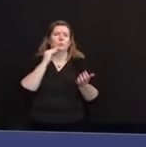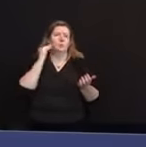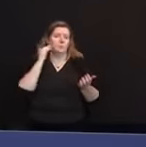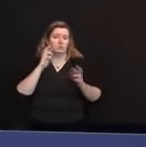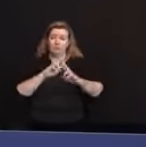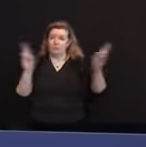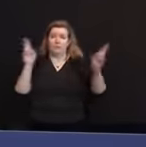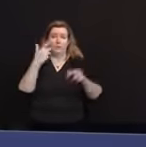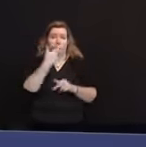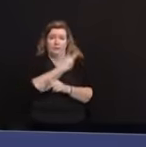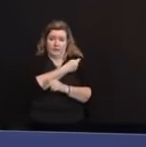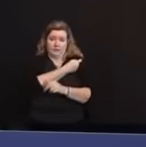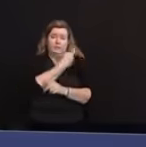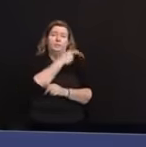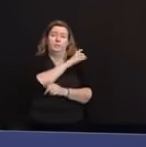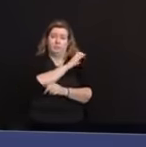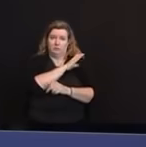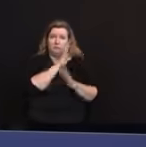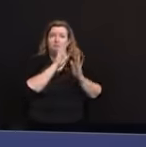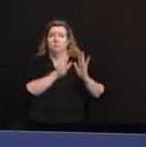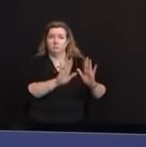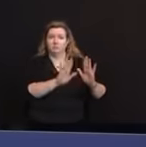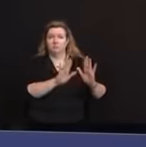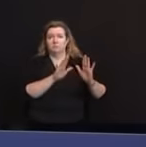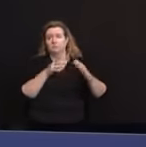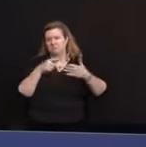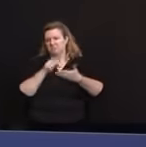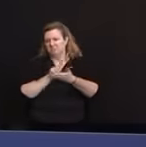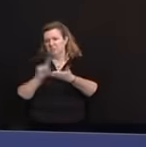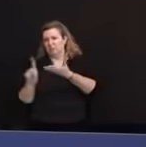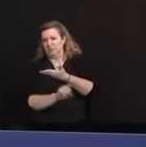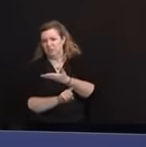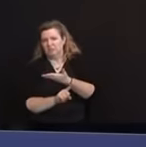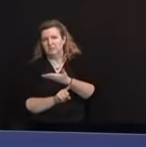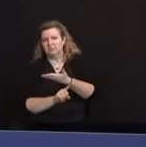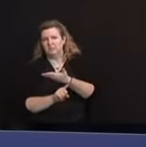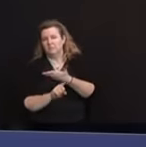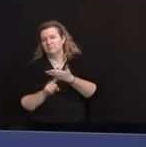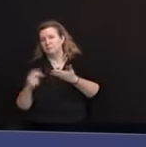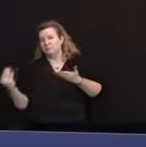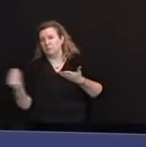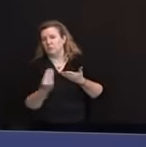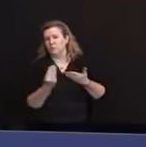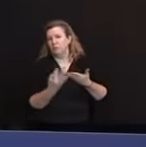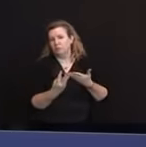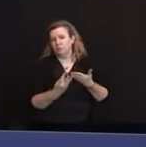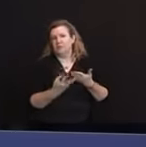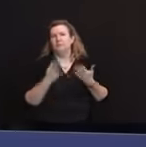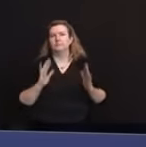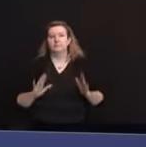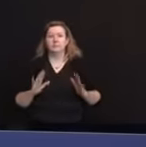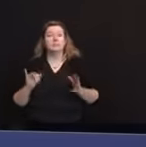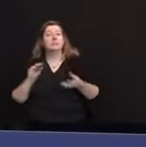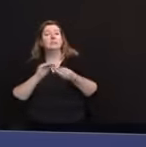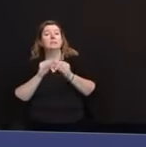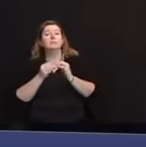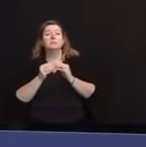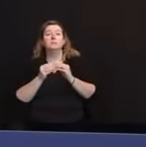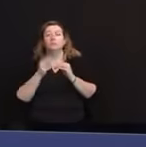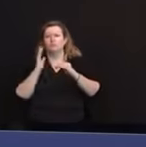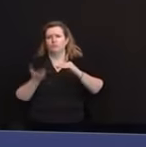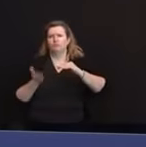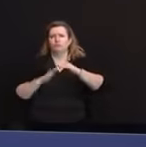during the shortened holiday week next week. That number is expected to increase as additional